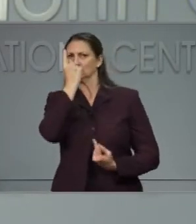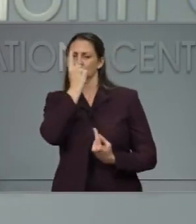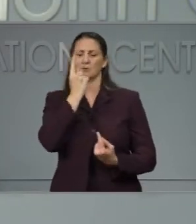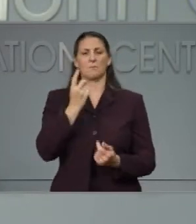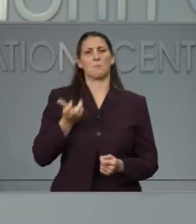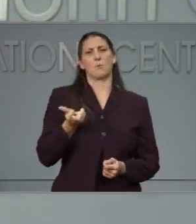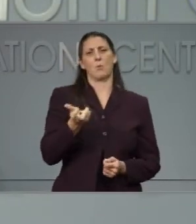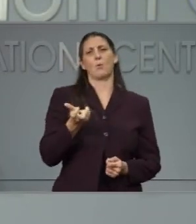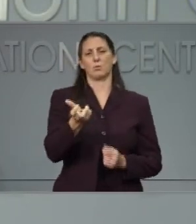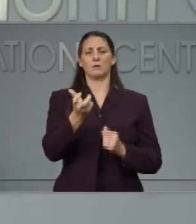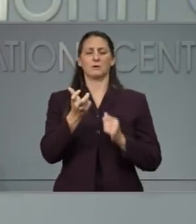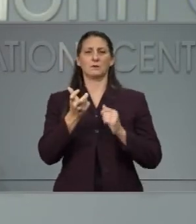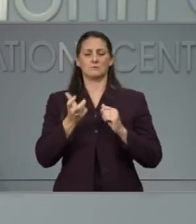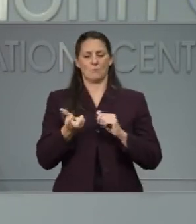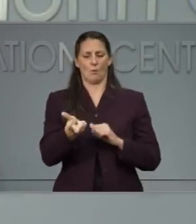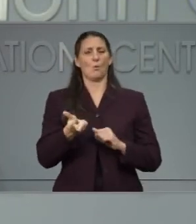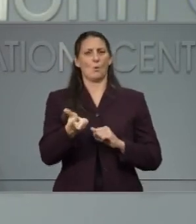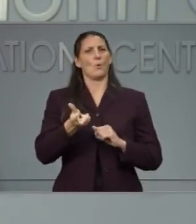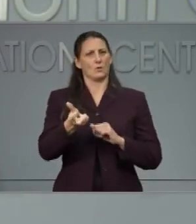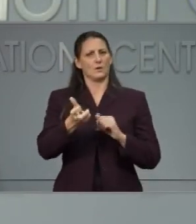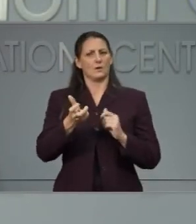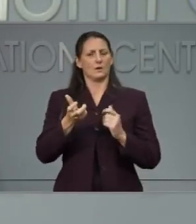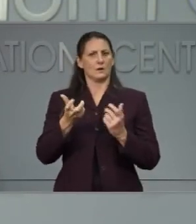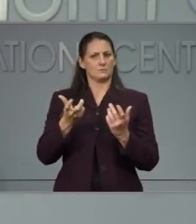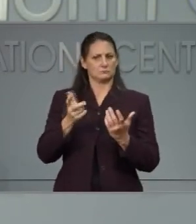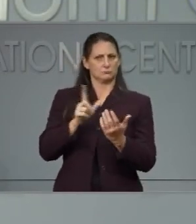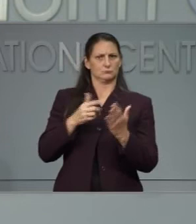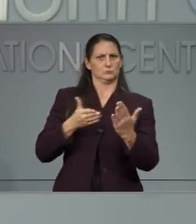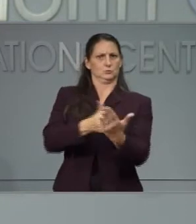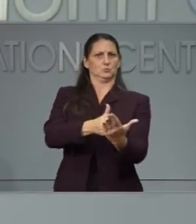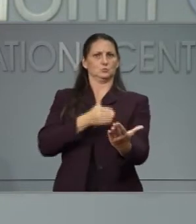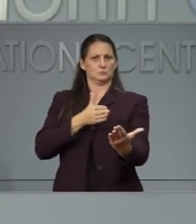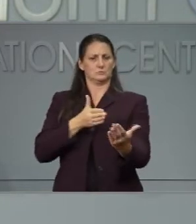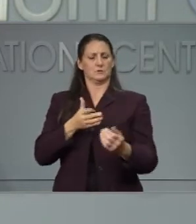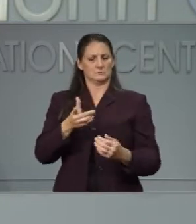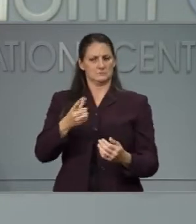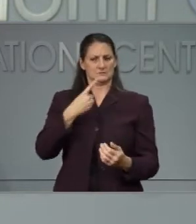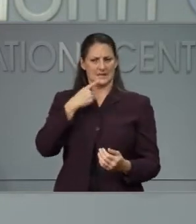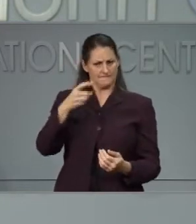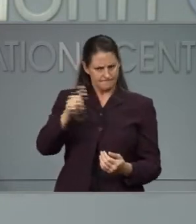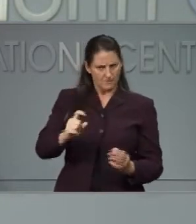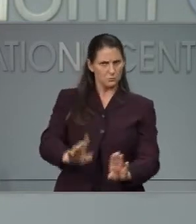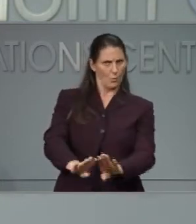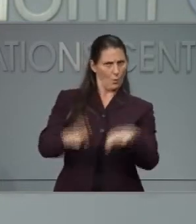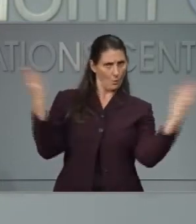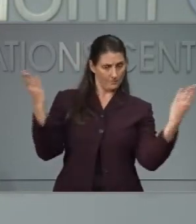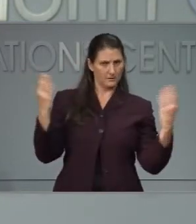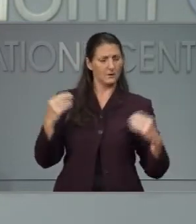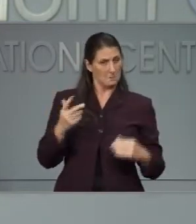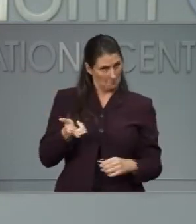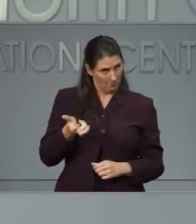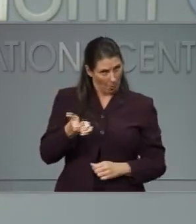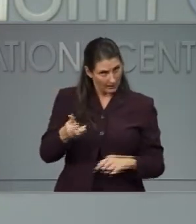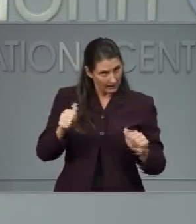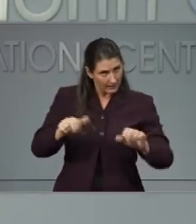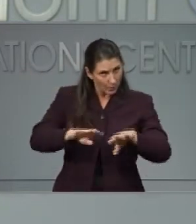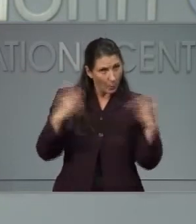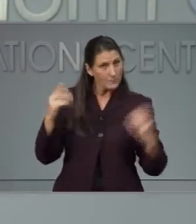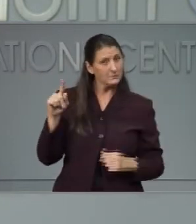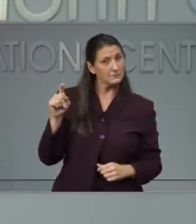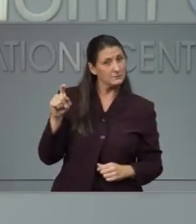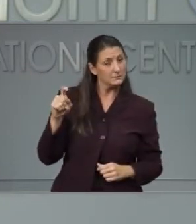reopen. Are they being allowed to reopen under phase 2.5? Yes, they are allowed to be open